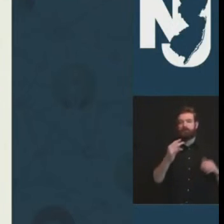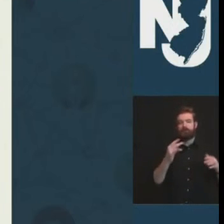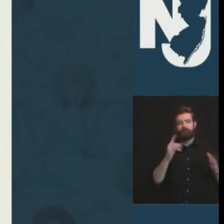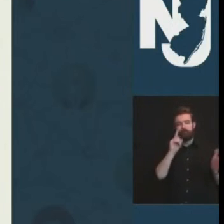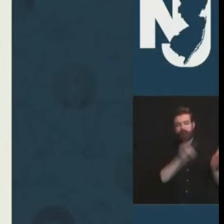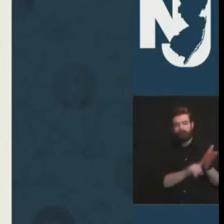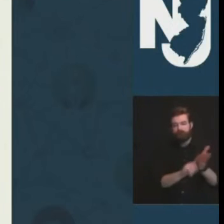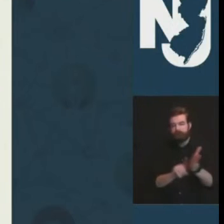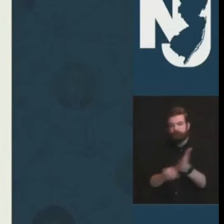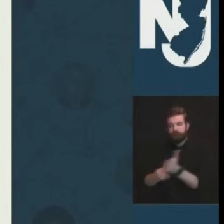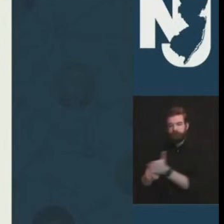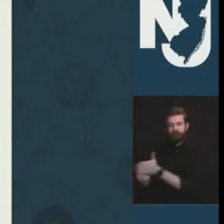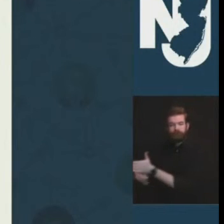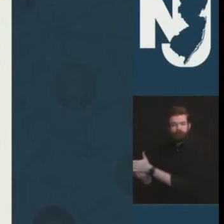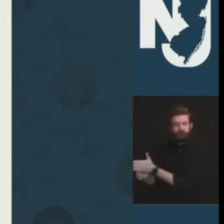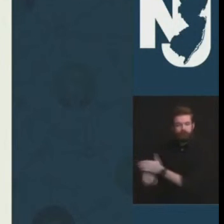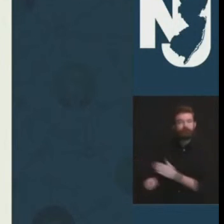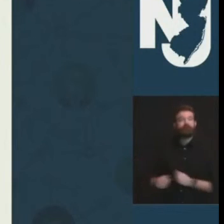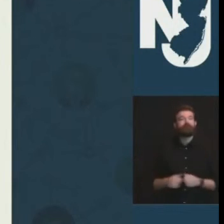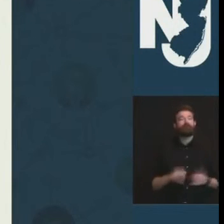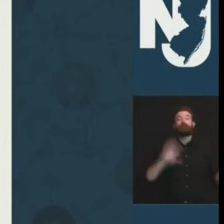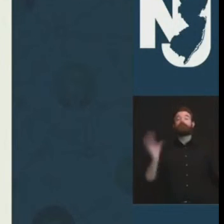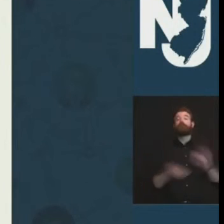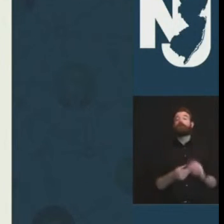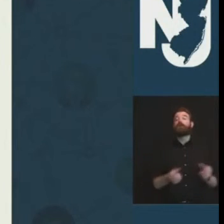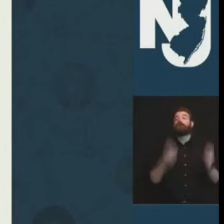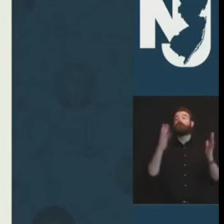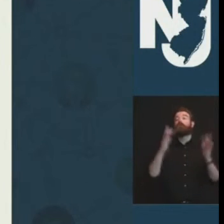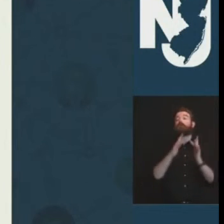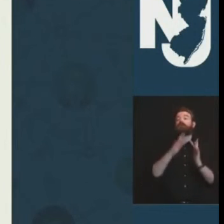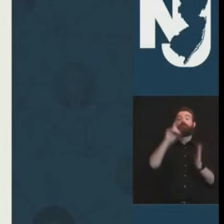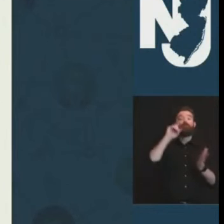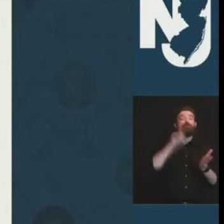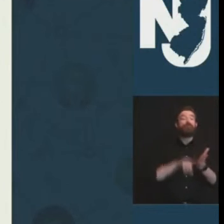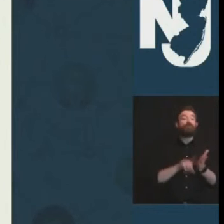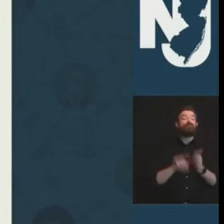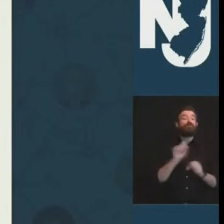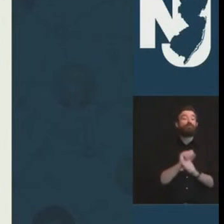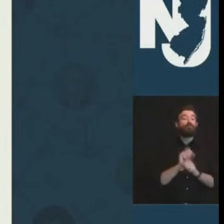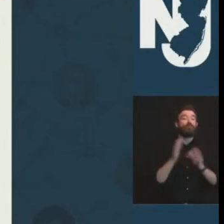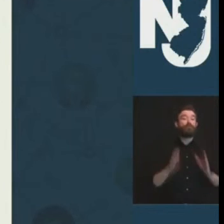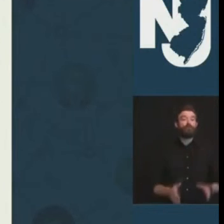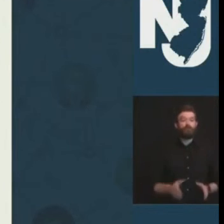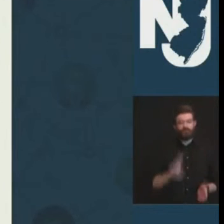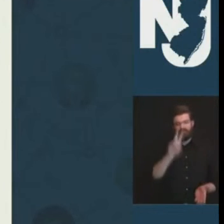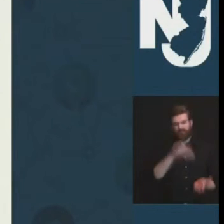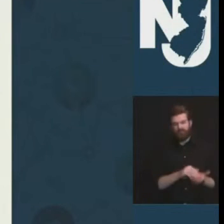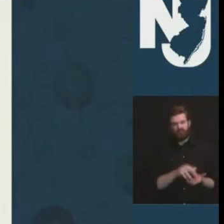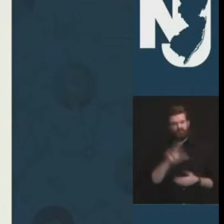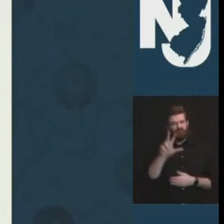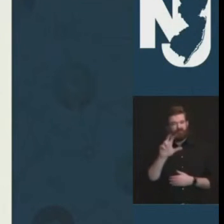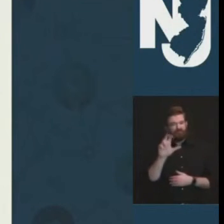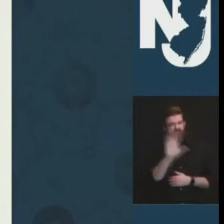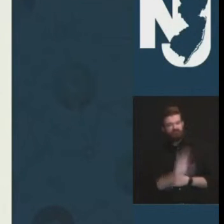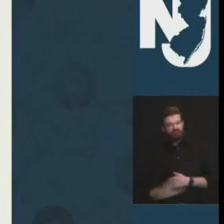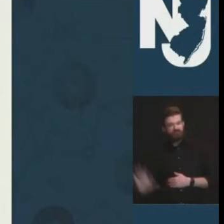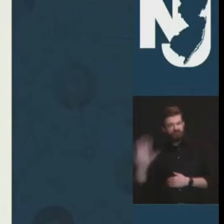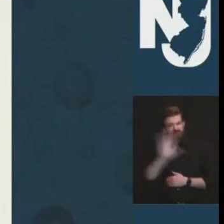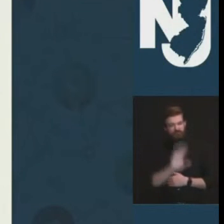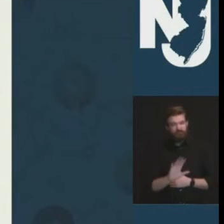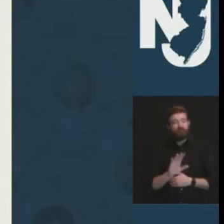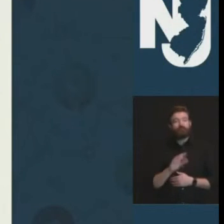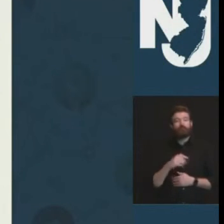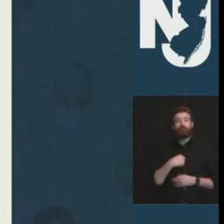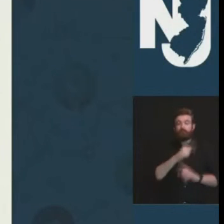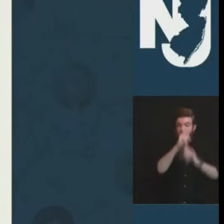contact tracers on the ground our goal remains to get every county to a minimum number of 30 tracers for